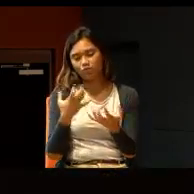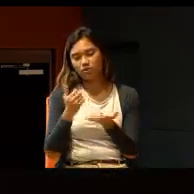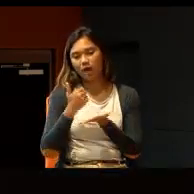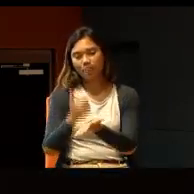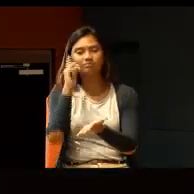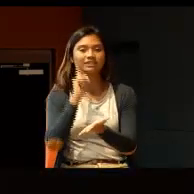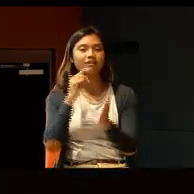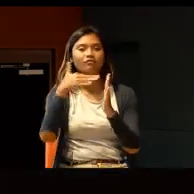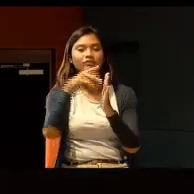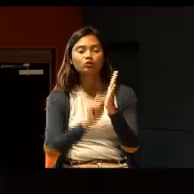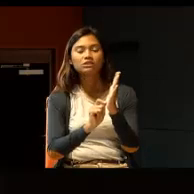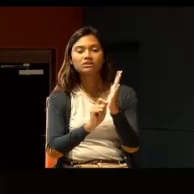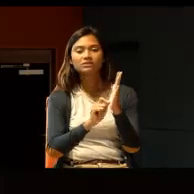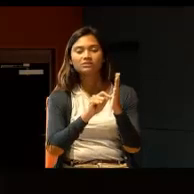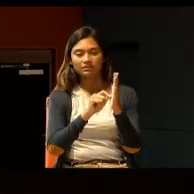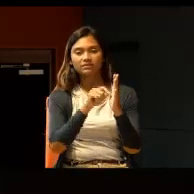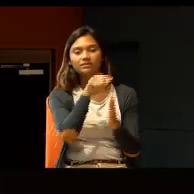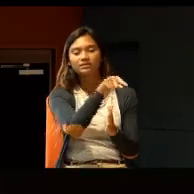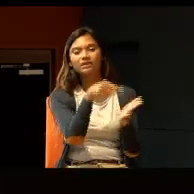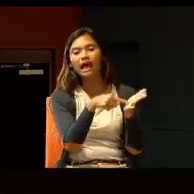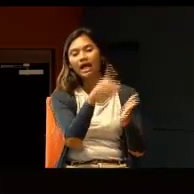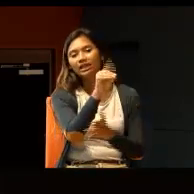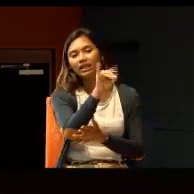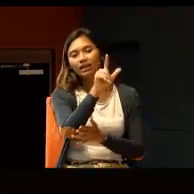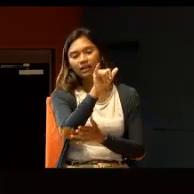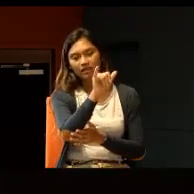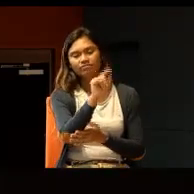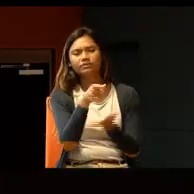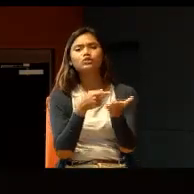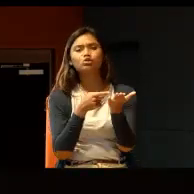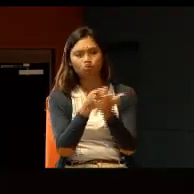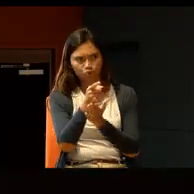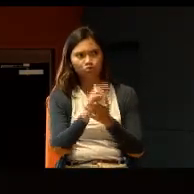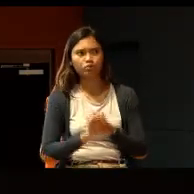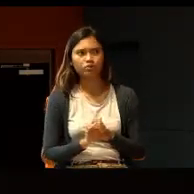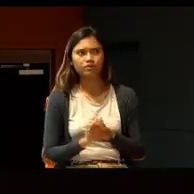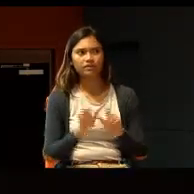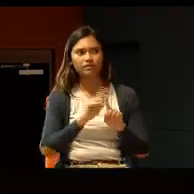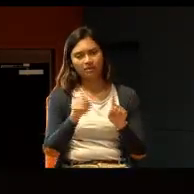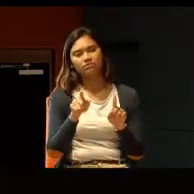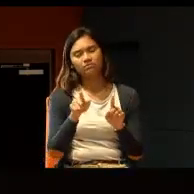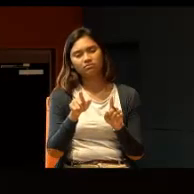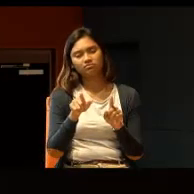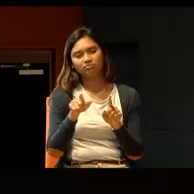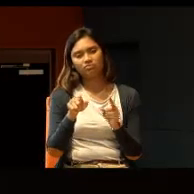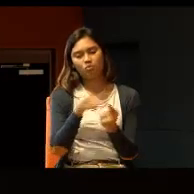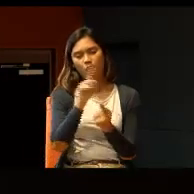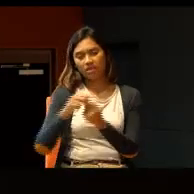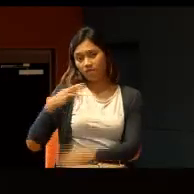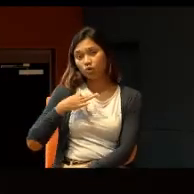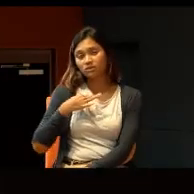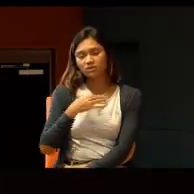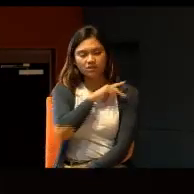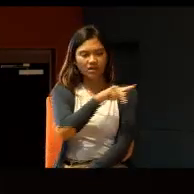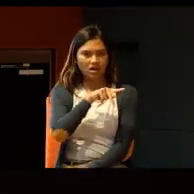students in Delhi. That's all true. But I think when it comes to volunteering, personal